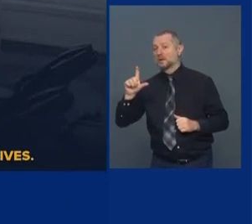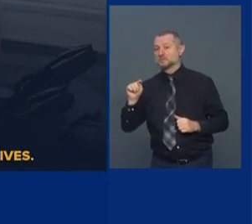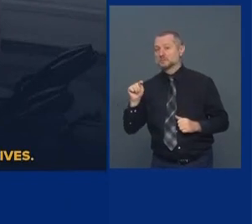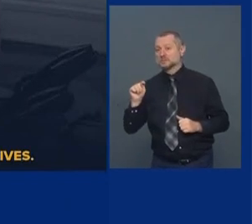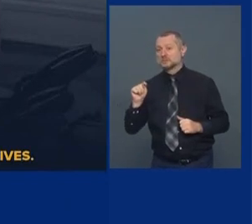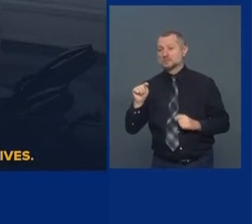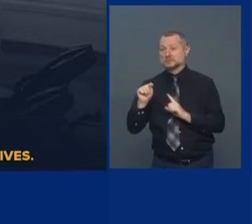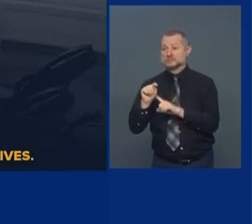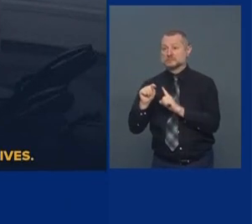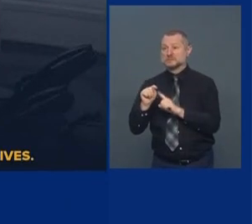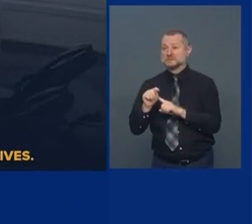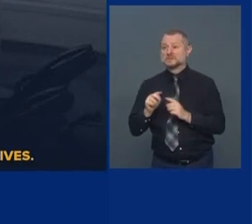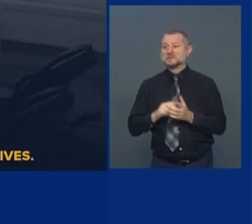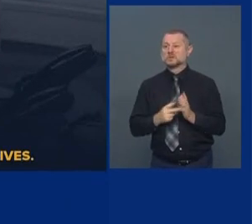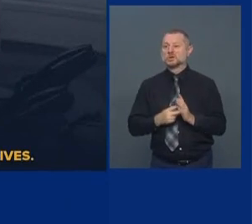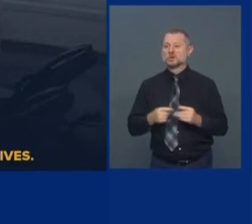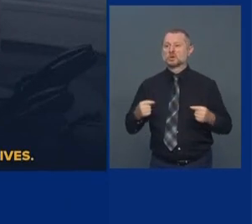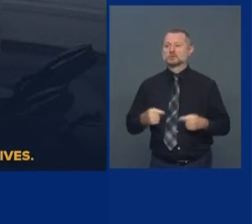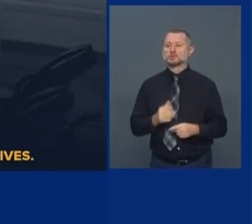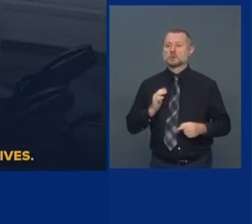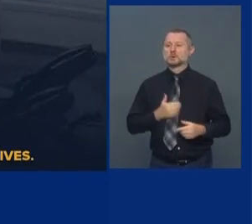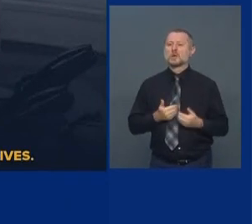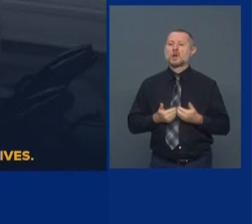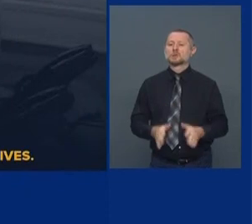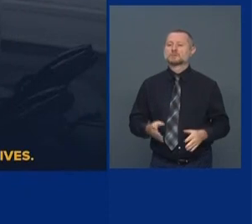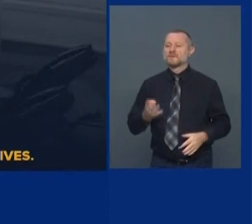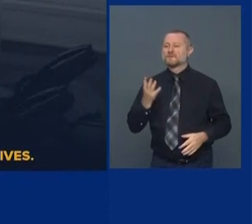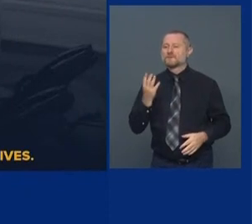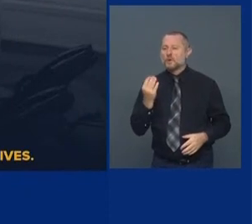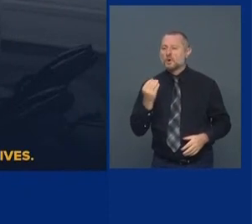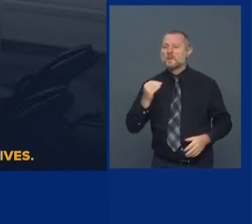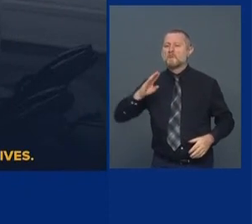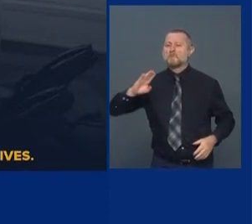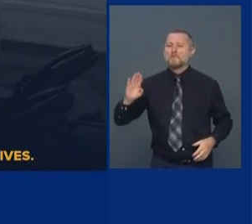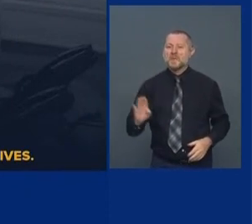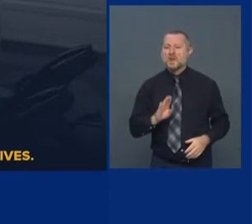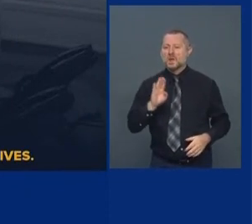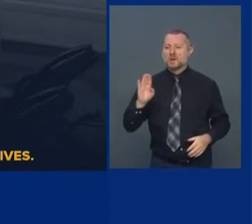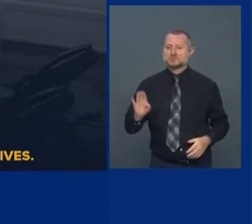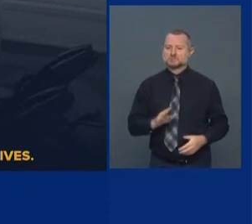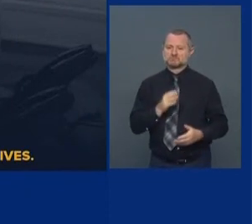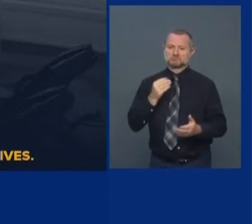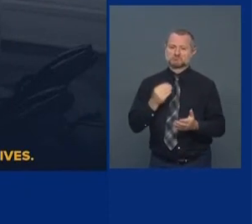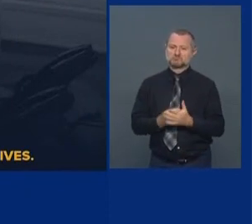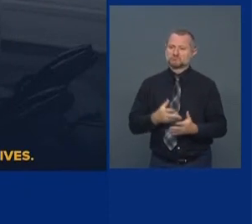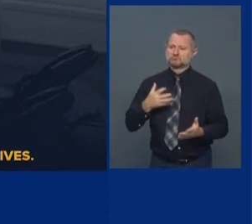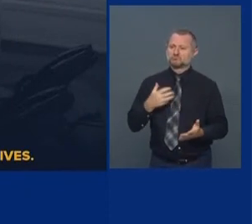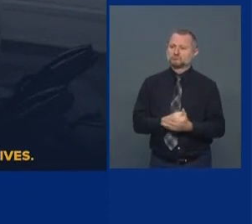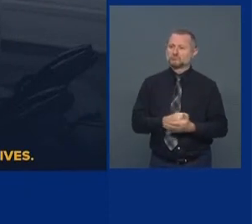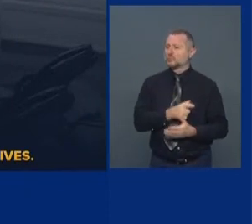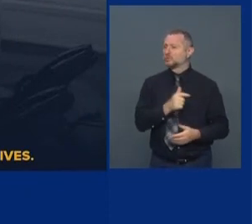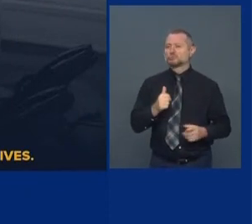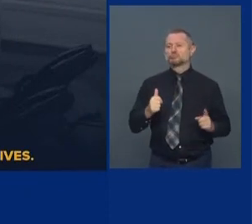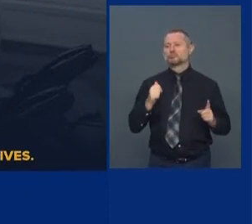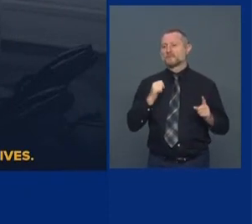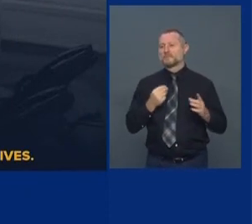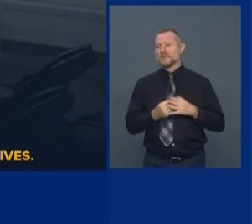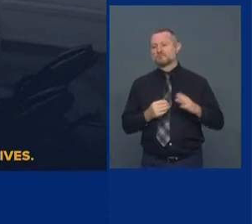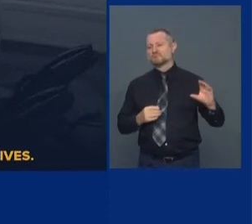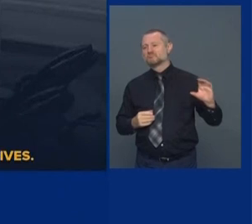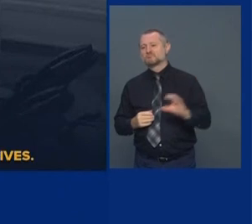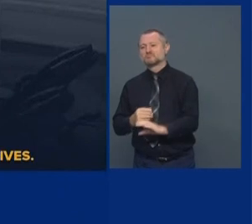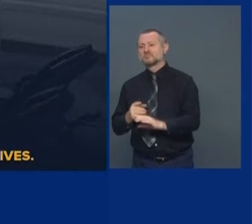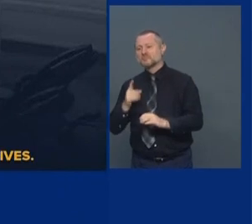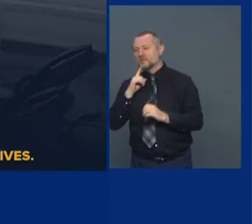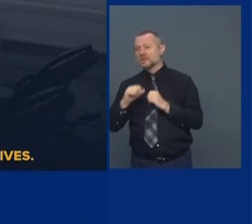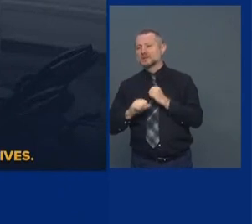cost us $14 billion. He's refused to fund the extension of the Second Avenue subway from 96